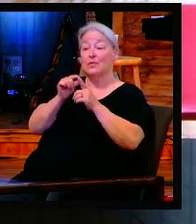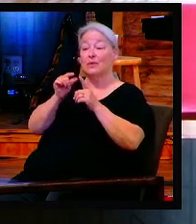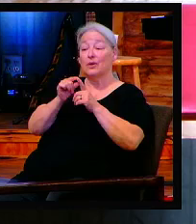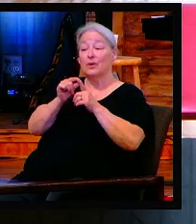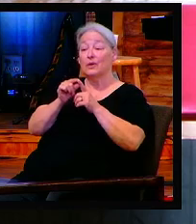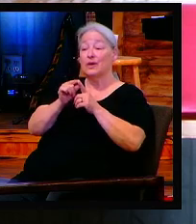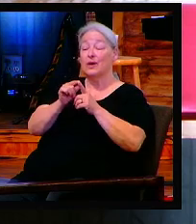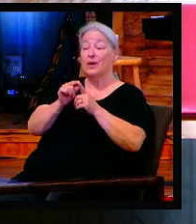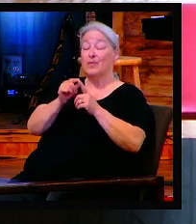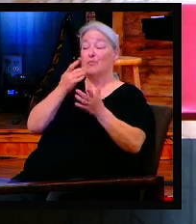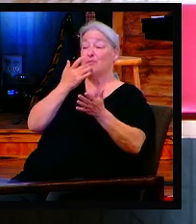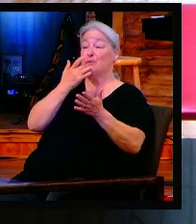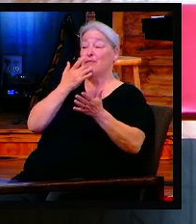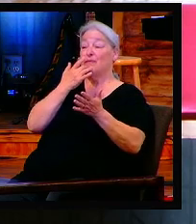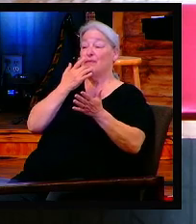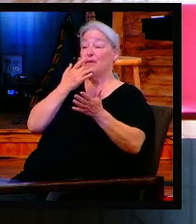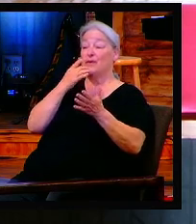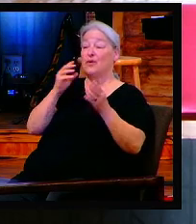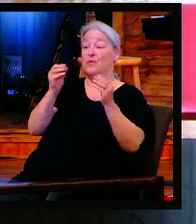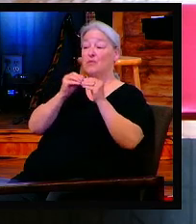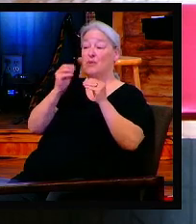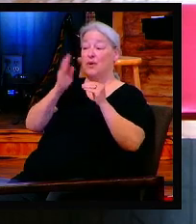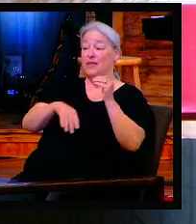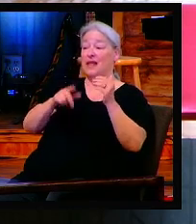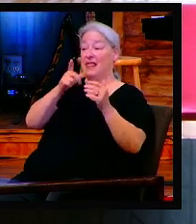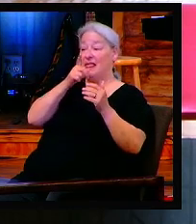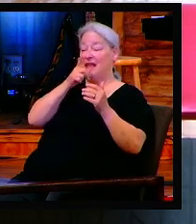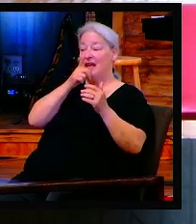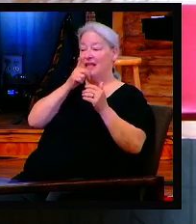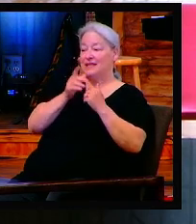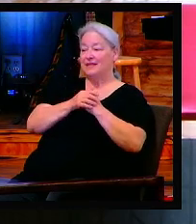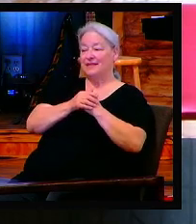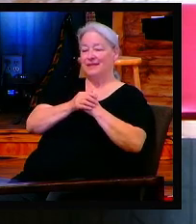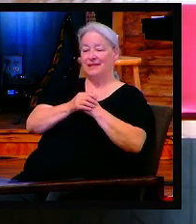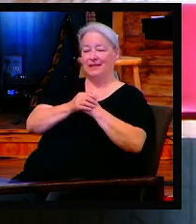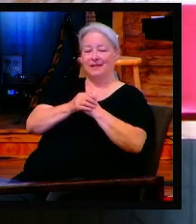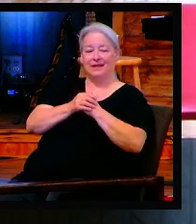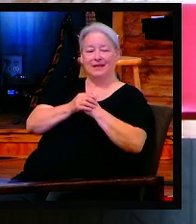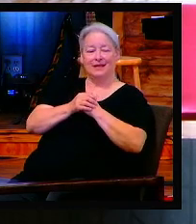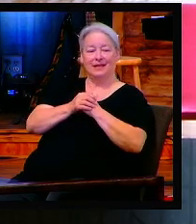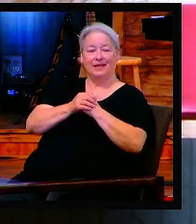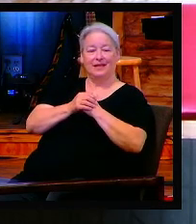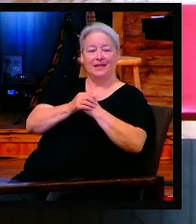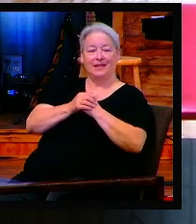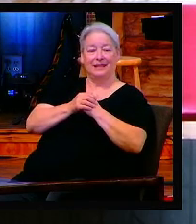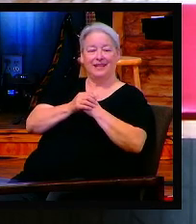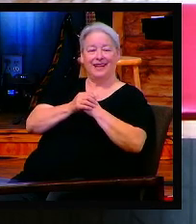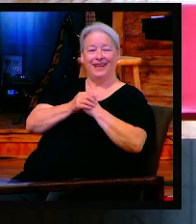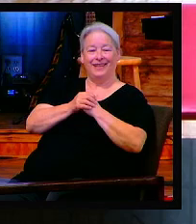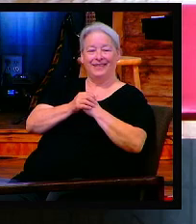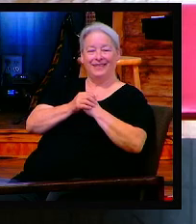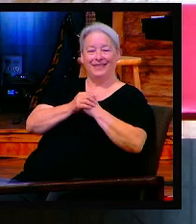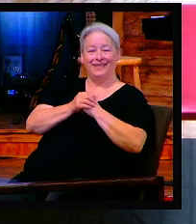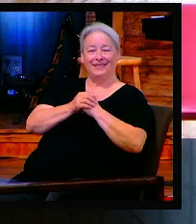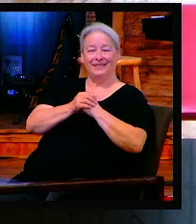And if you sit there and go, I don't want to pray that, that sounds terrible. Everybody's scared to laugh on that one.